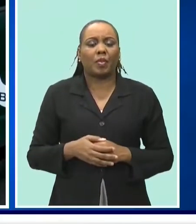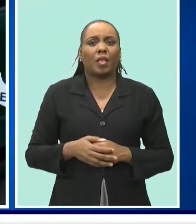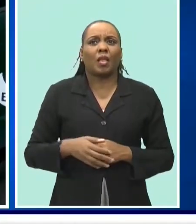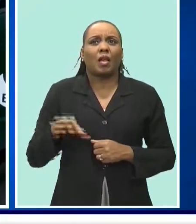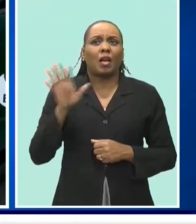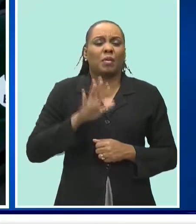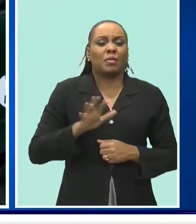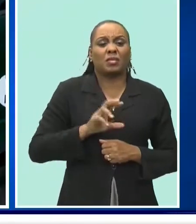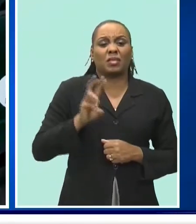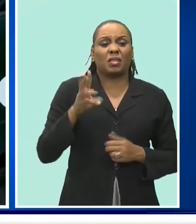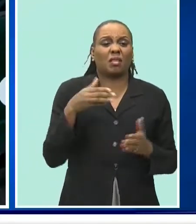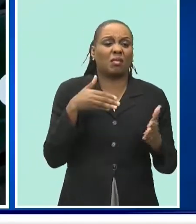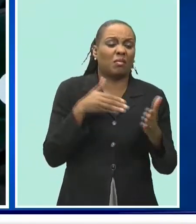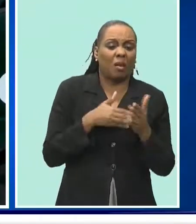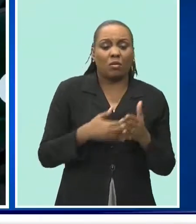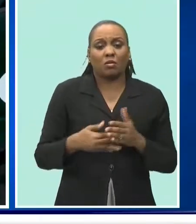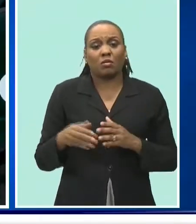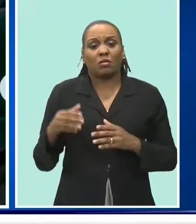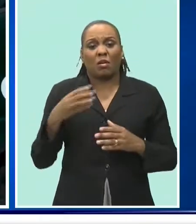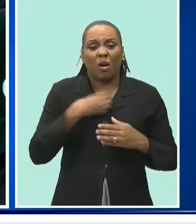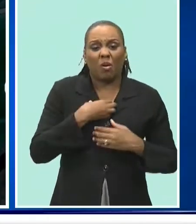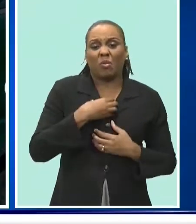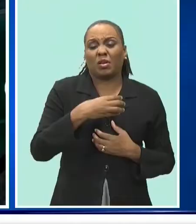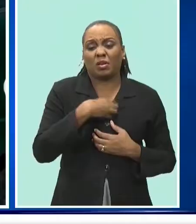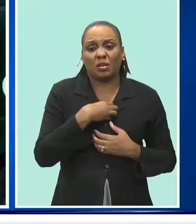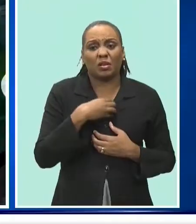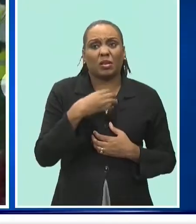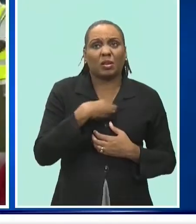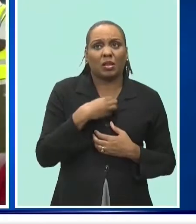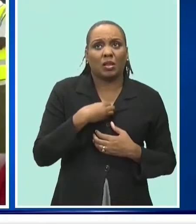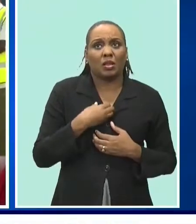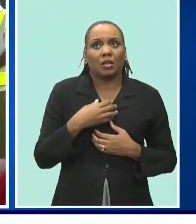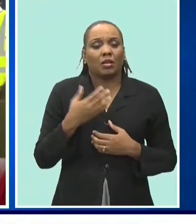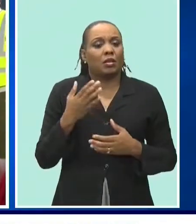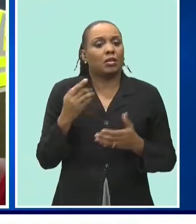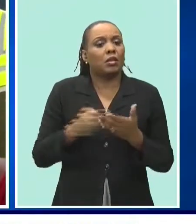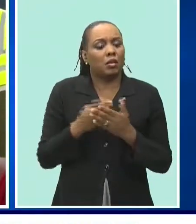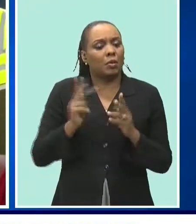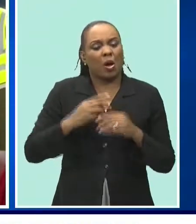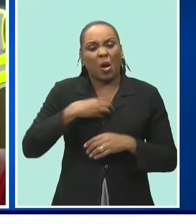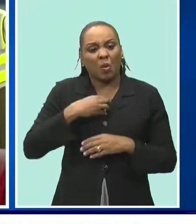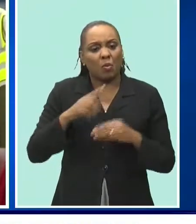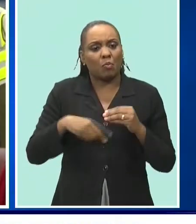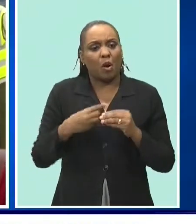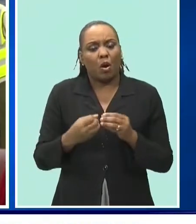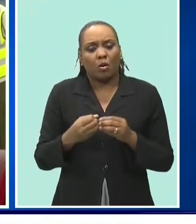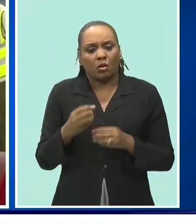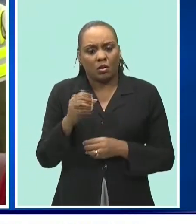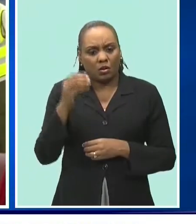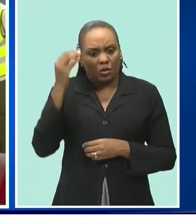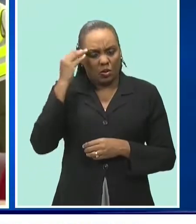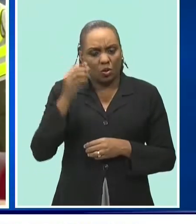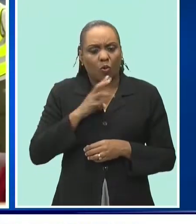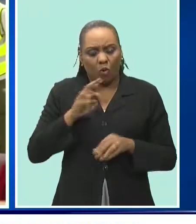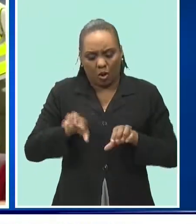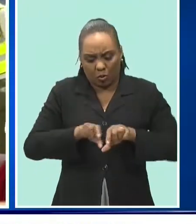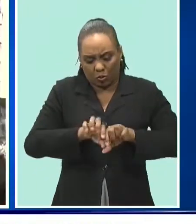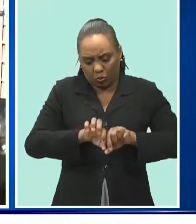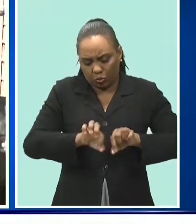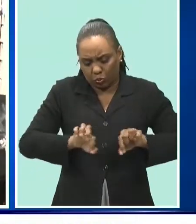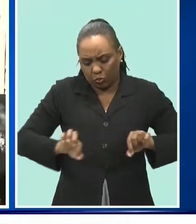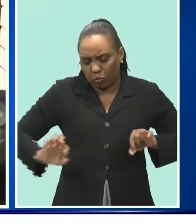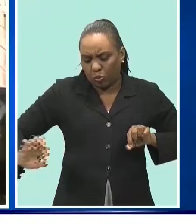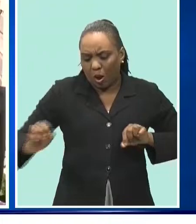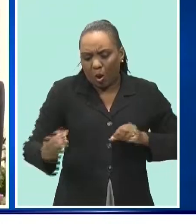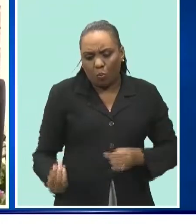including burst mains have been addressed director of engineering of the barbados water authority charles leslie says the extended